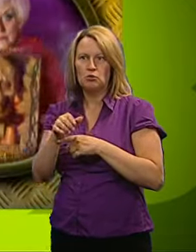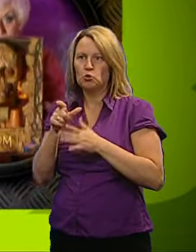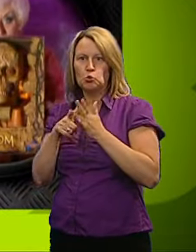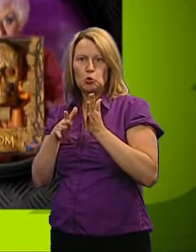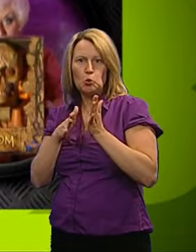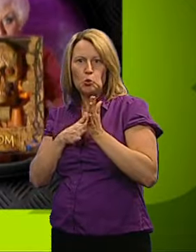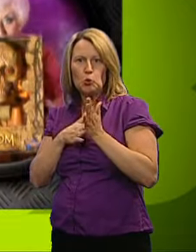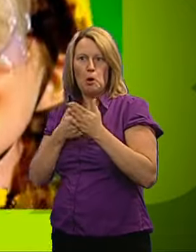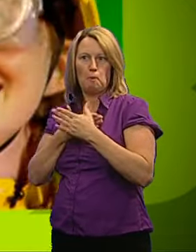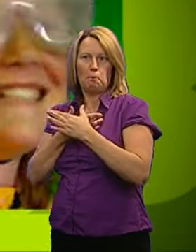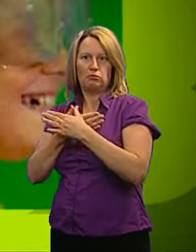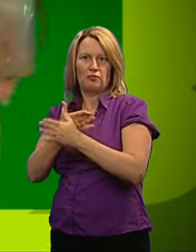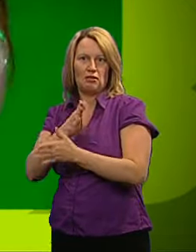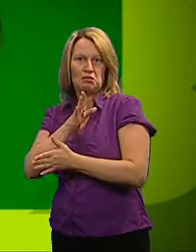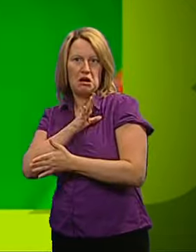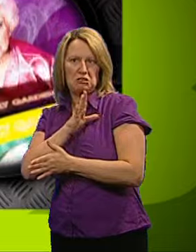Team of doom.